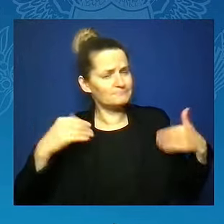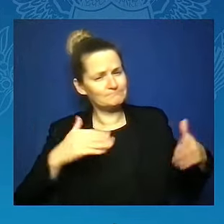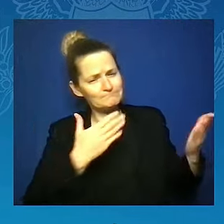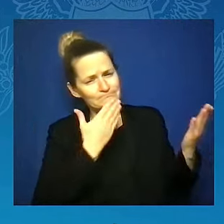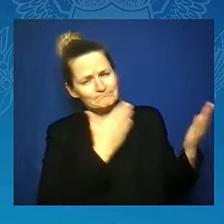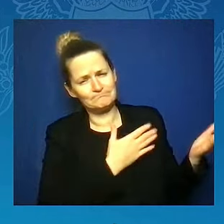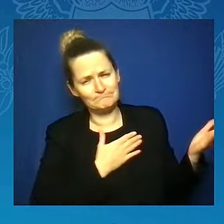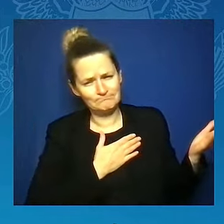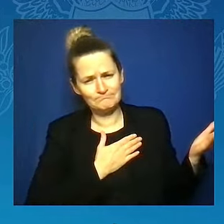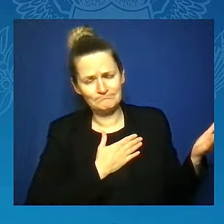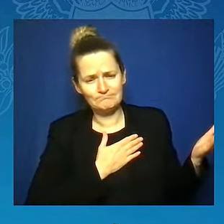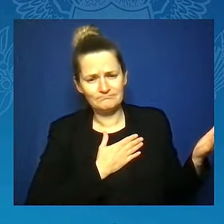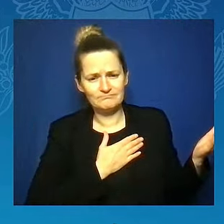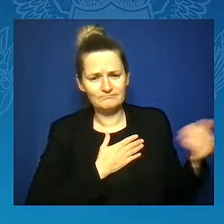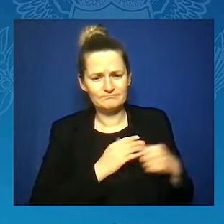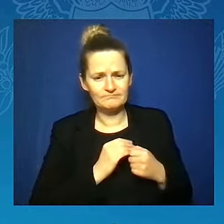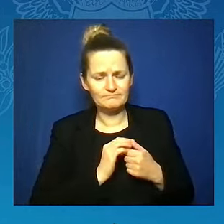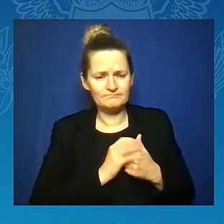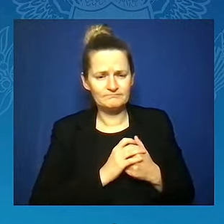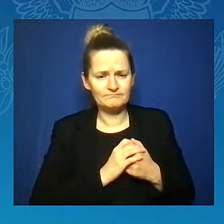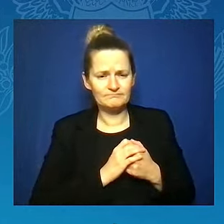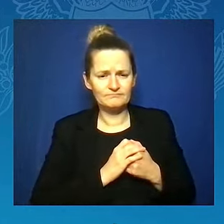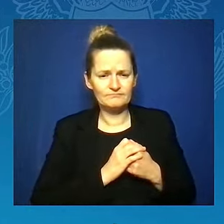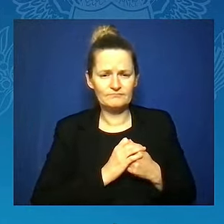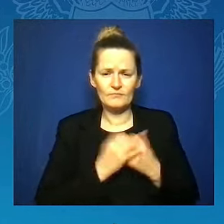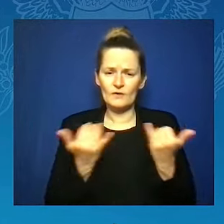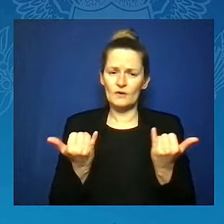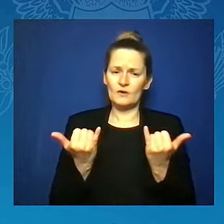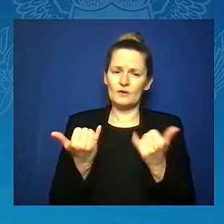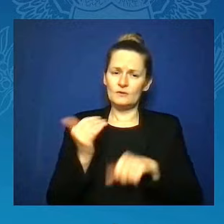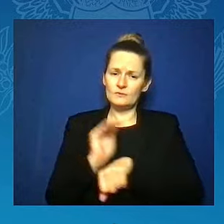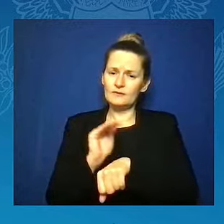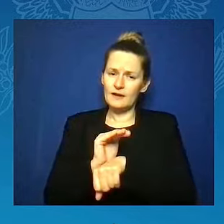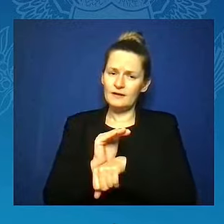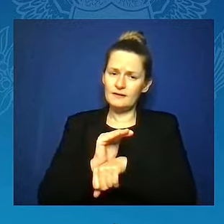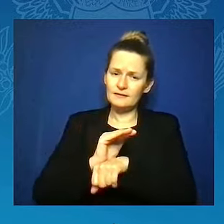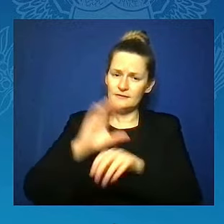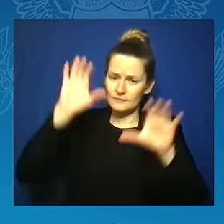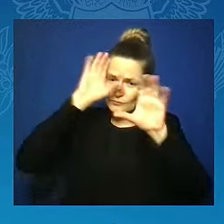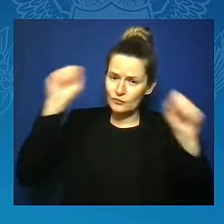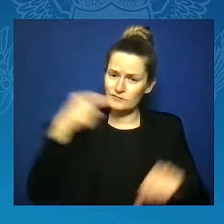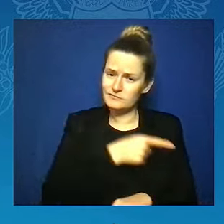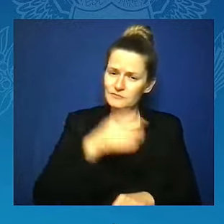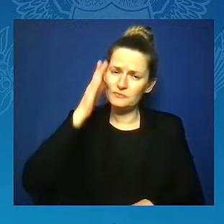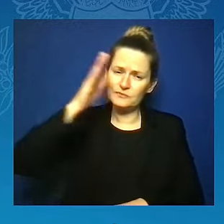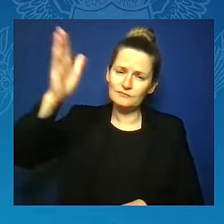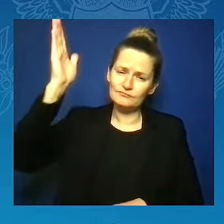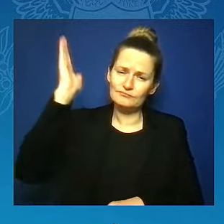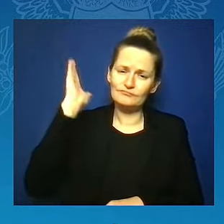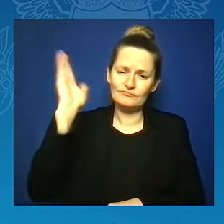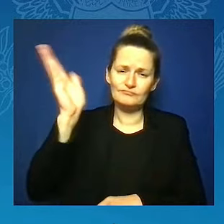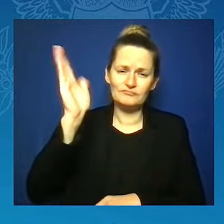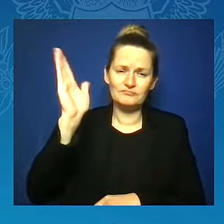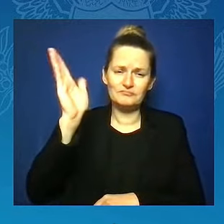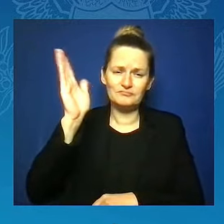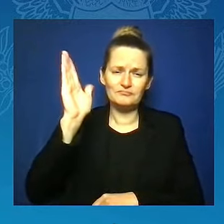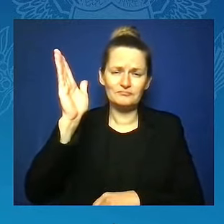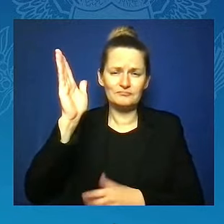So tonight, our President will address the nation about his decision to step down as a candidate.